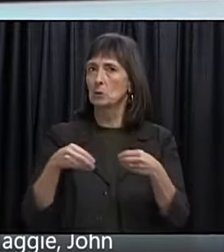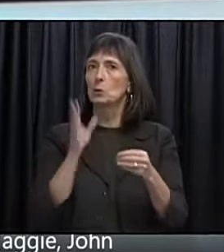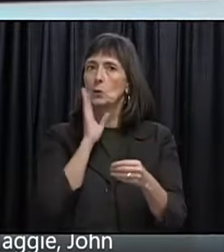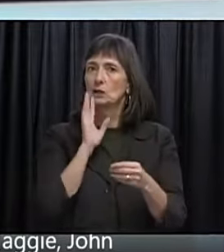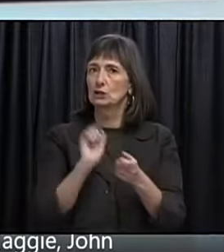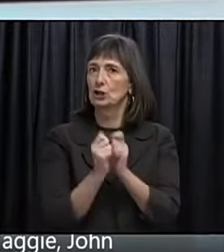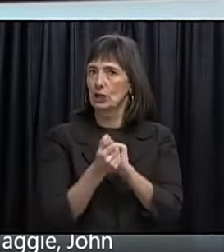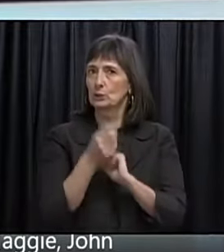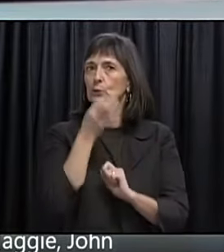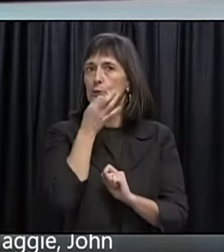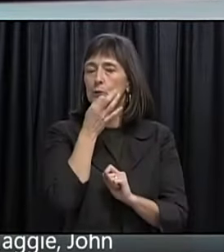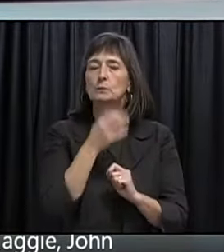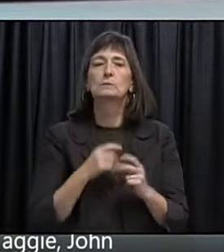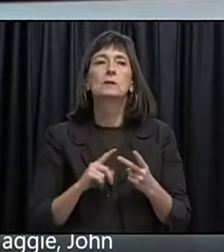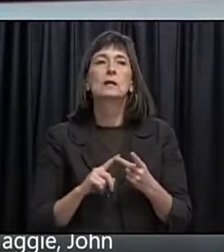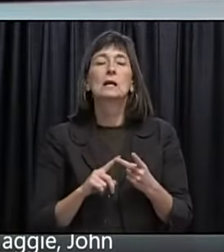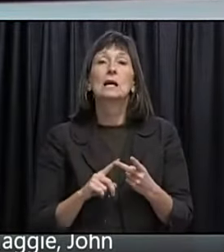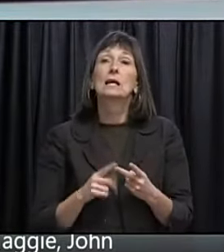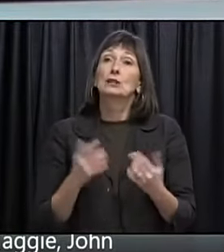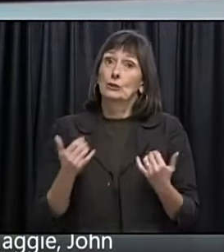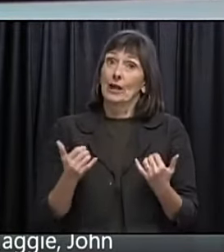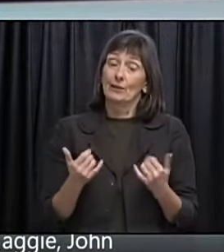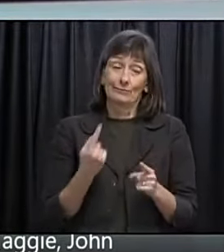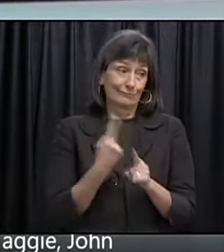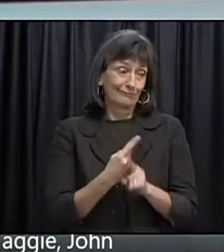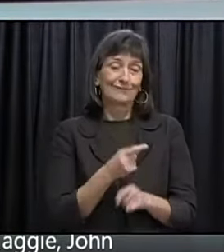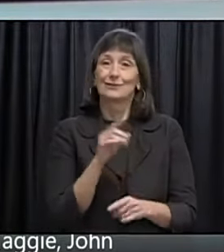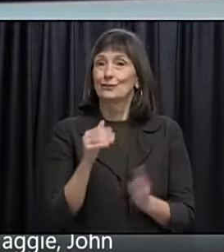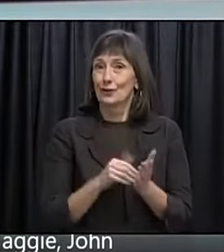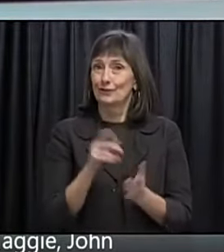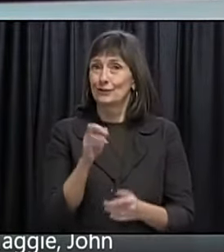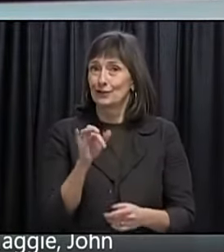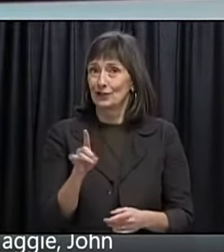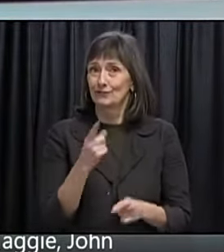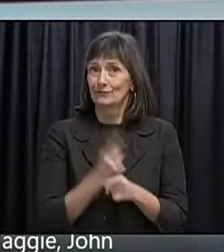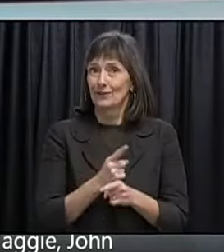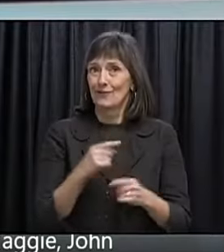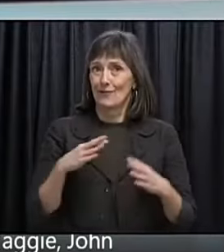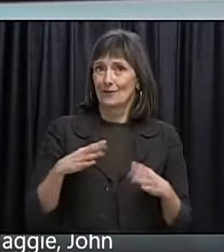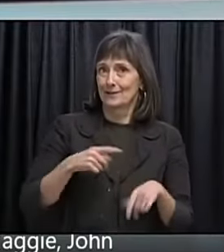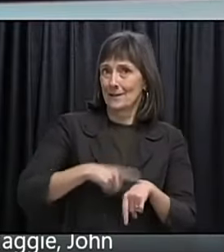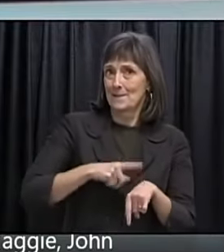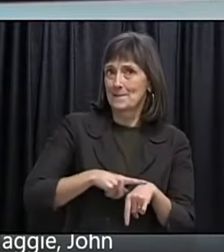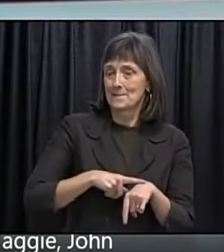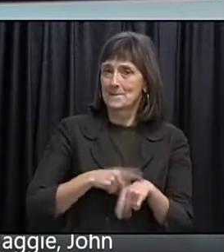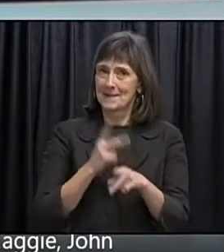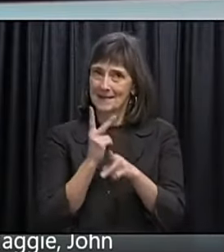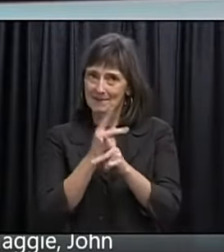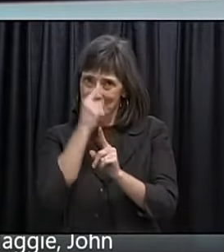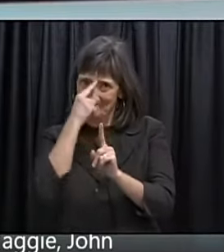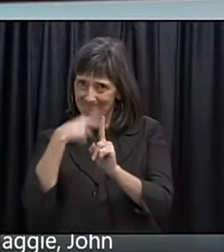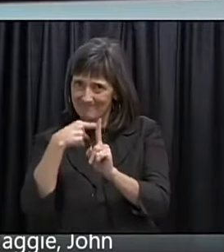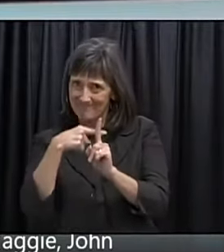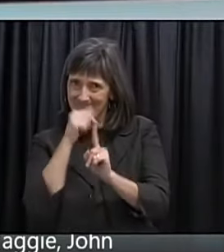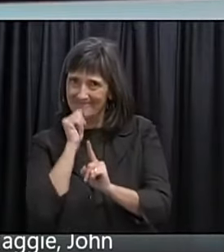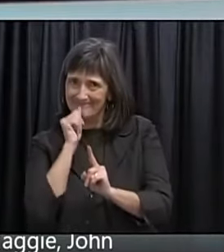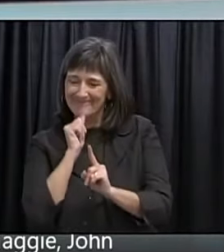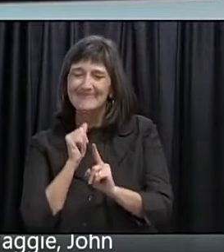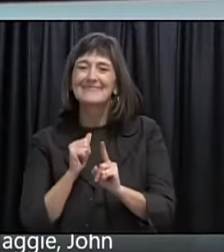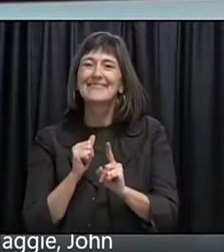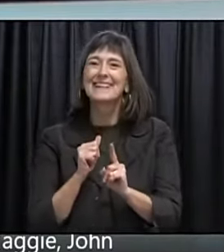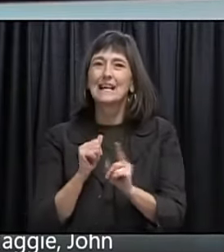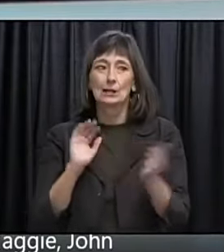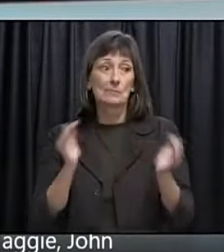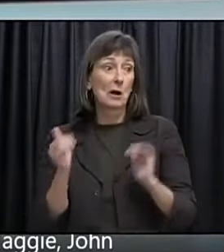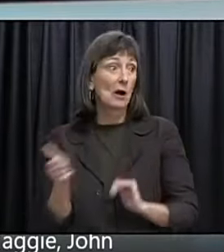holiday season. Dr. Fitzgerald. Has asked us all. To hold the line. We've done. An exceptional job. As a province. And you can see that. When you compare